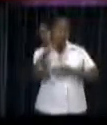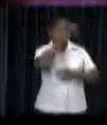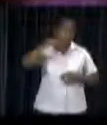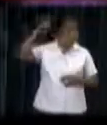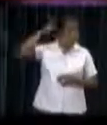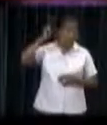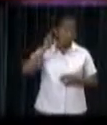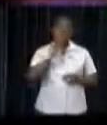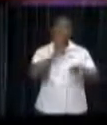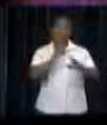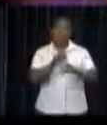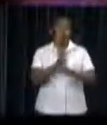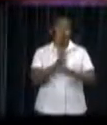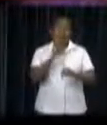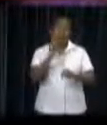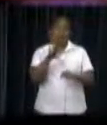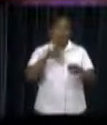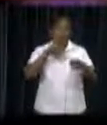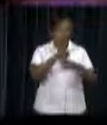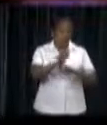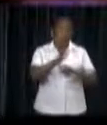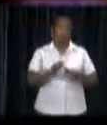agreements made in China.